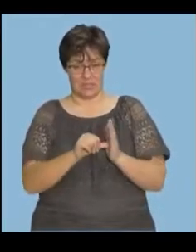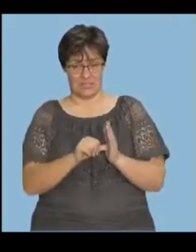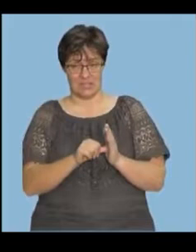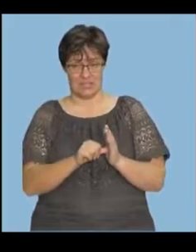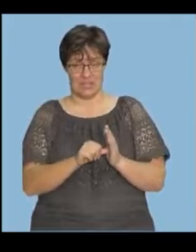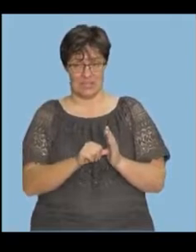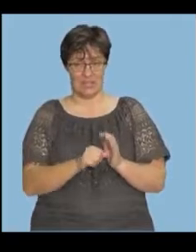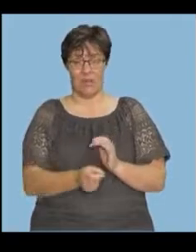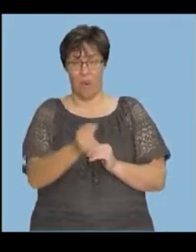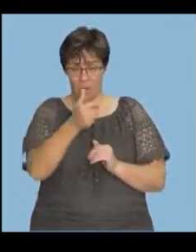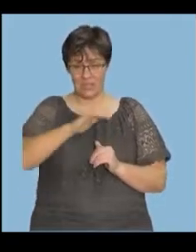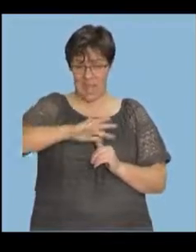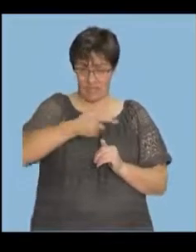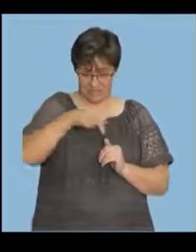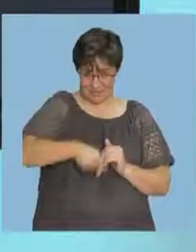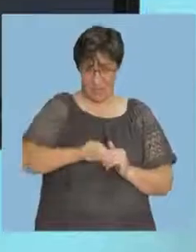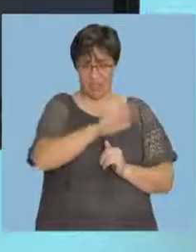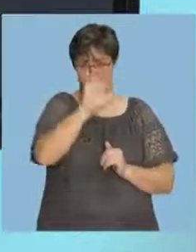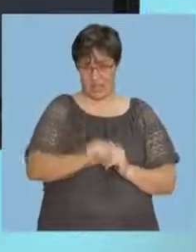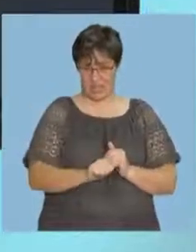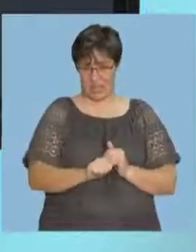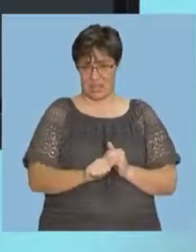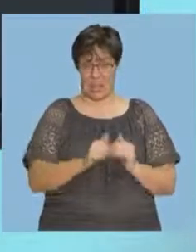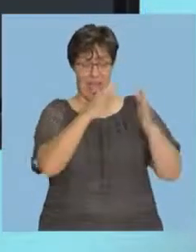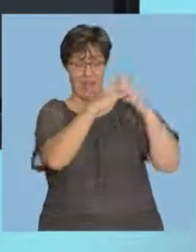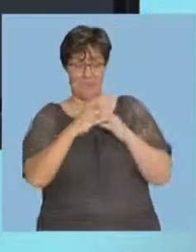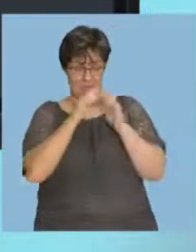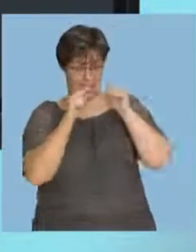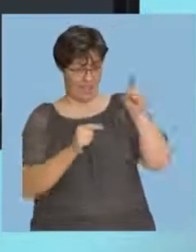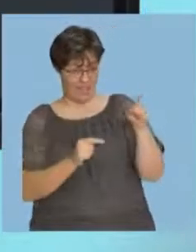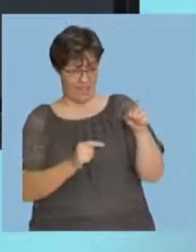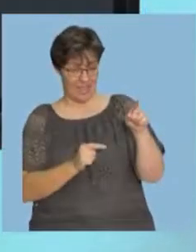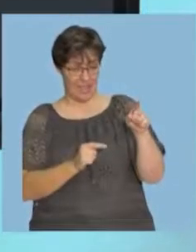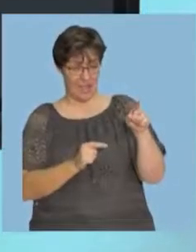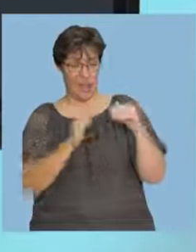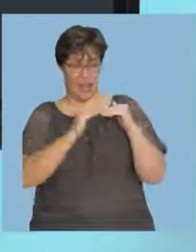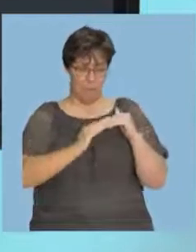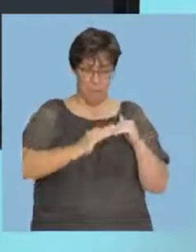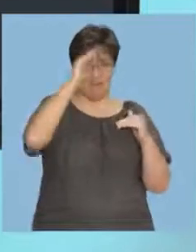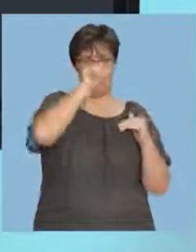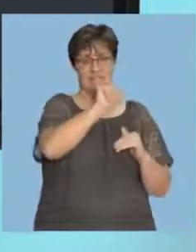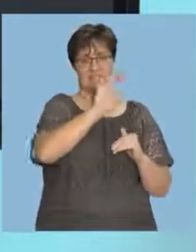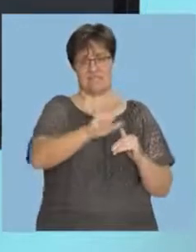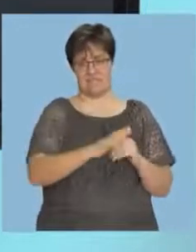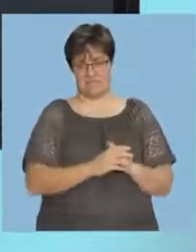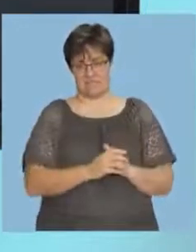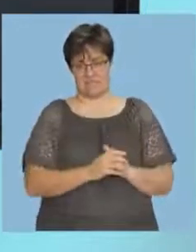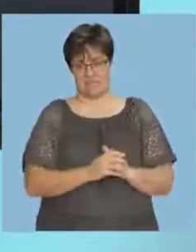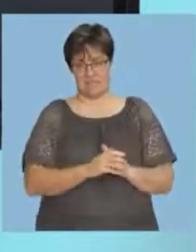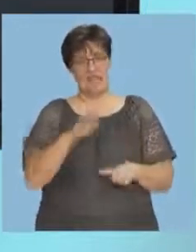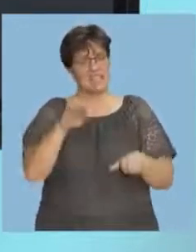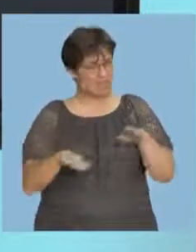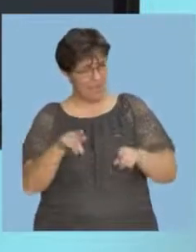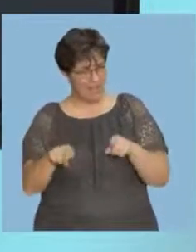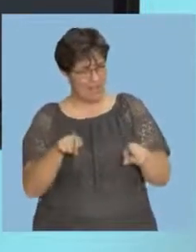It's close to the average we're getting in South Africa where United States, it's above the age of 65. Similarly, so